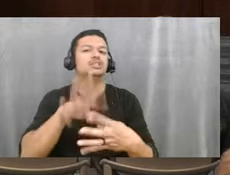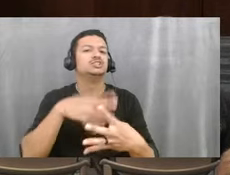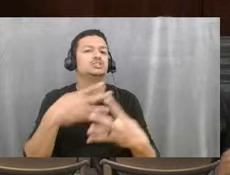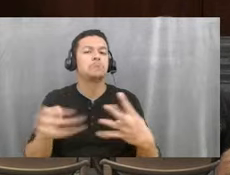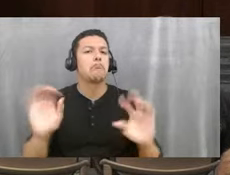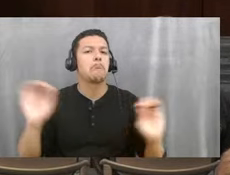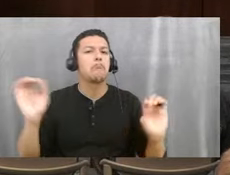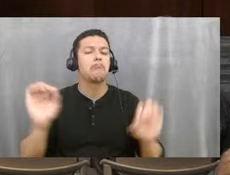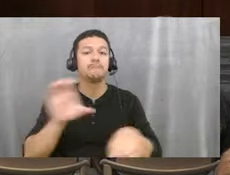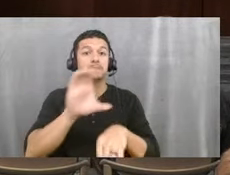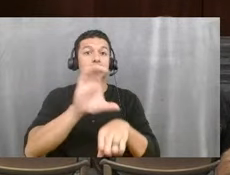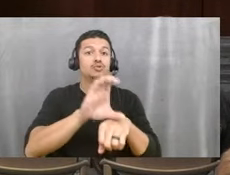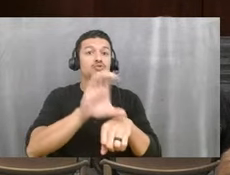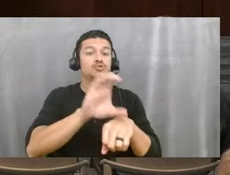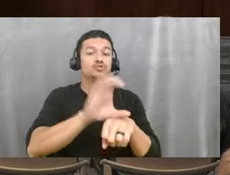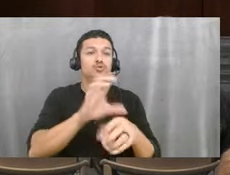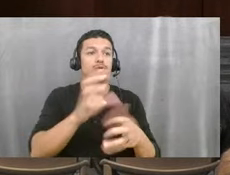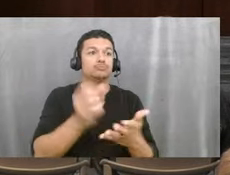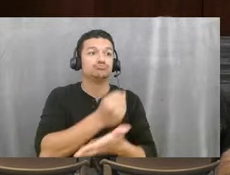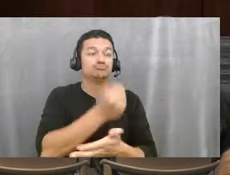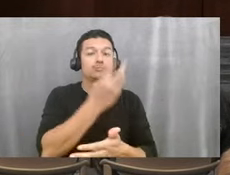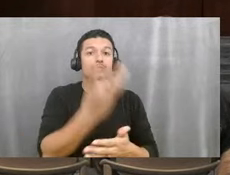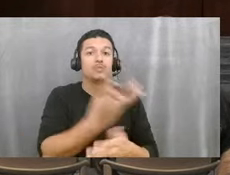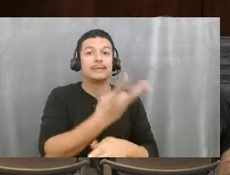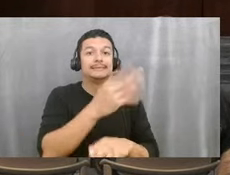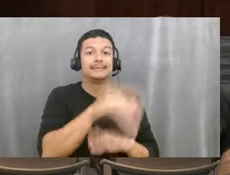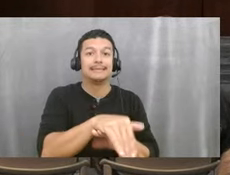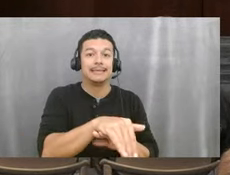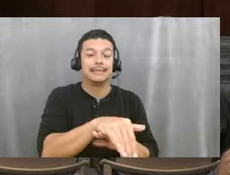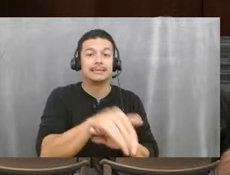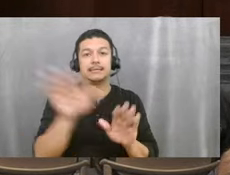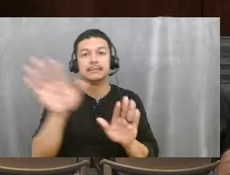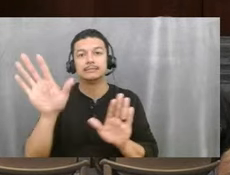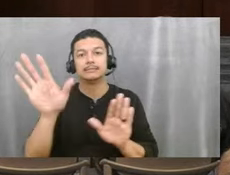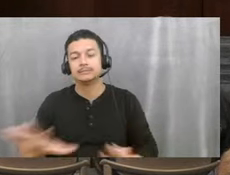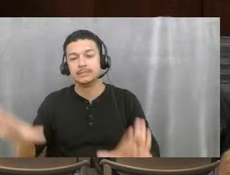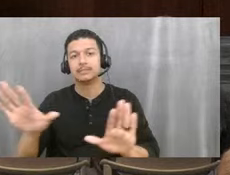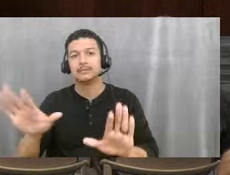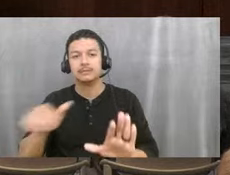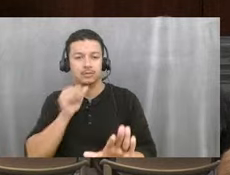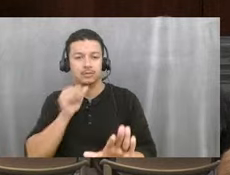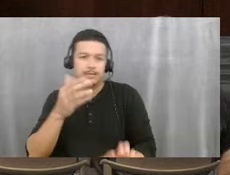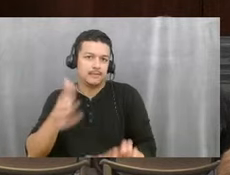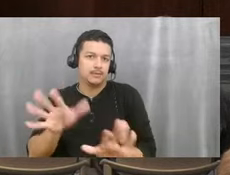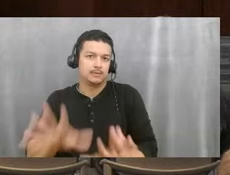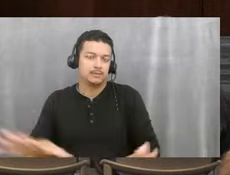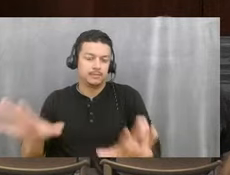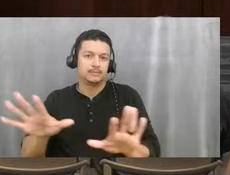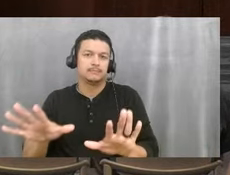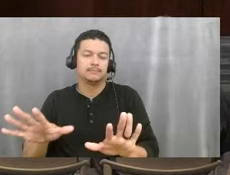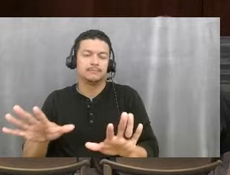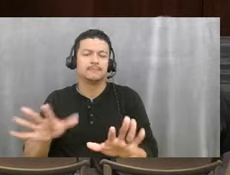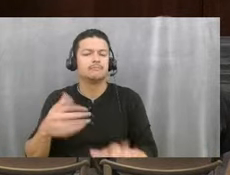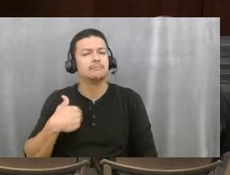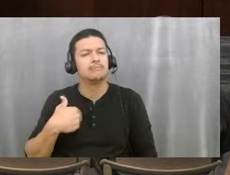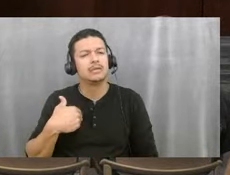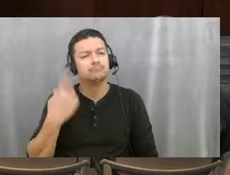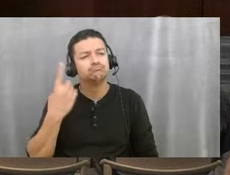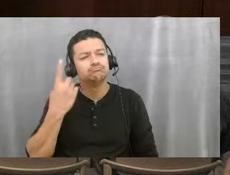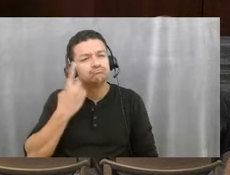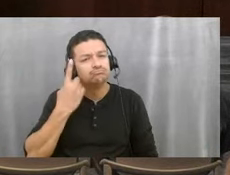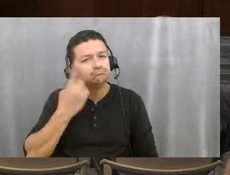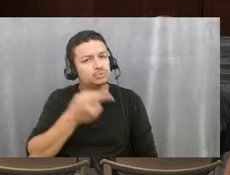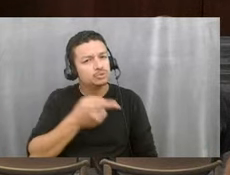utilizing on Wednesday night and then Sunday, which they're not there on Sunday. I wonder if you have run into any